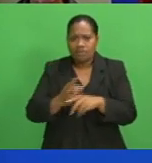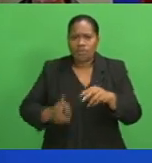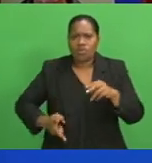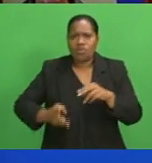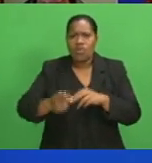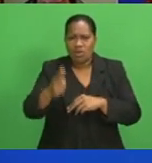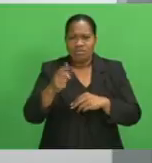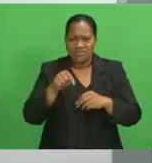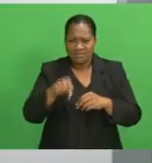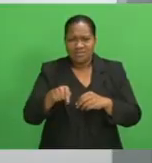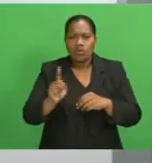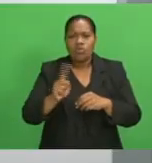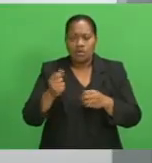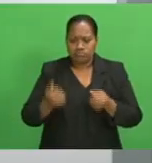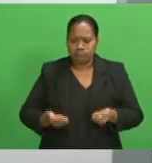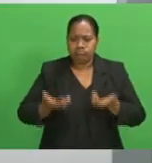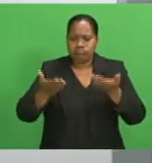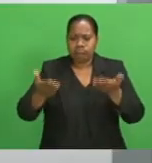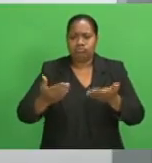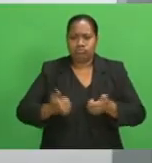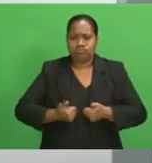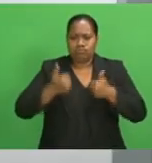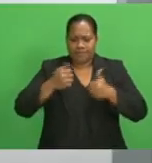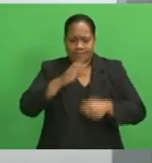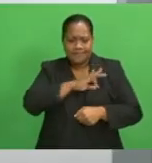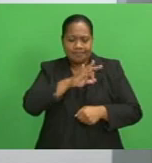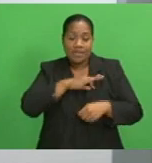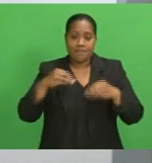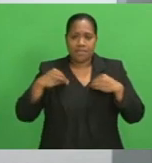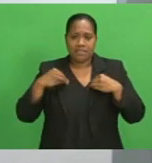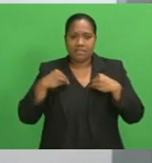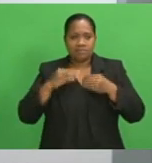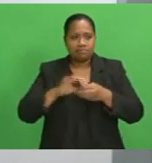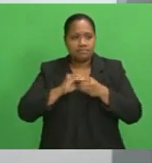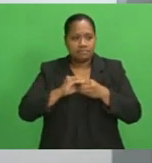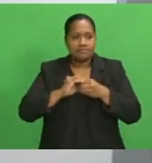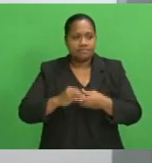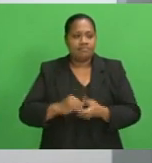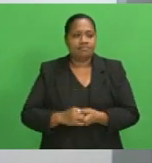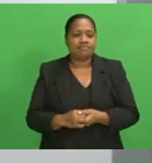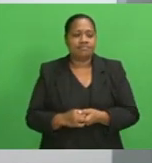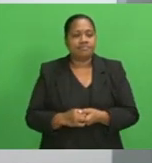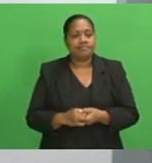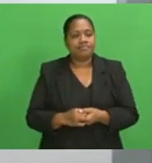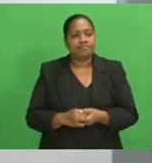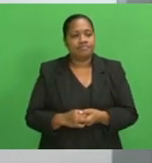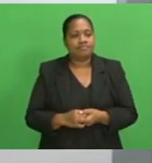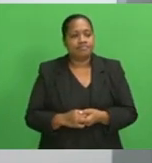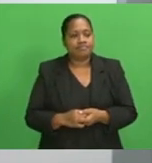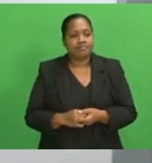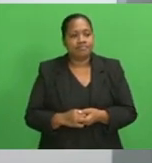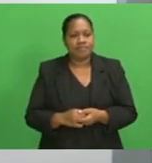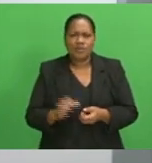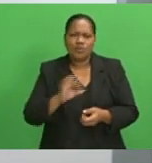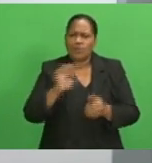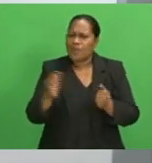to business owners. There weren't many people that you could go up to in terms of giving you that independent advice,